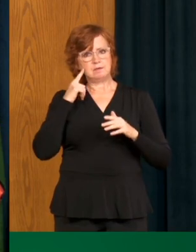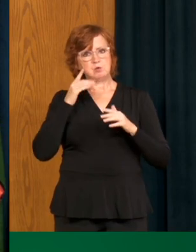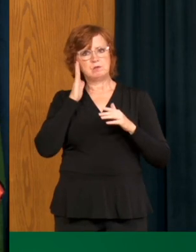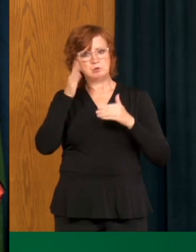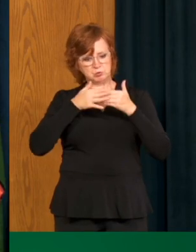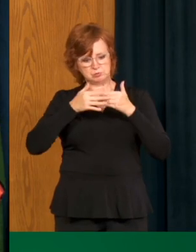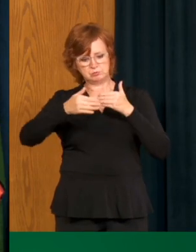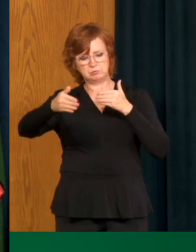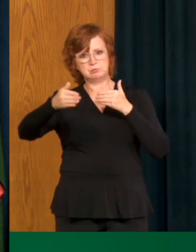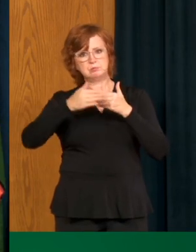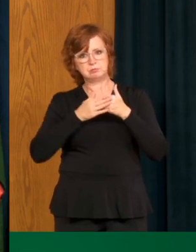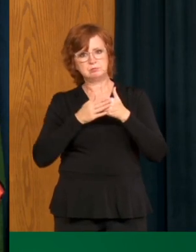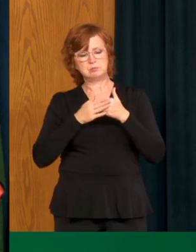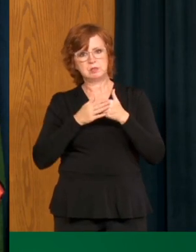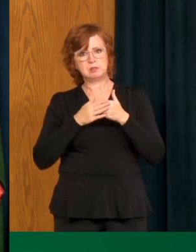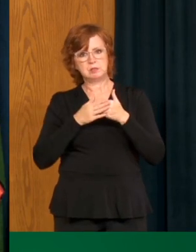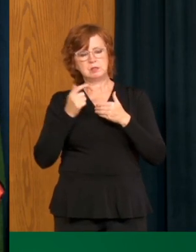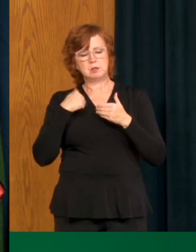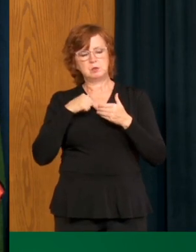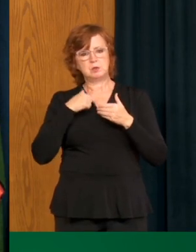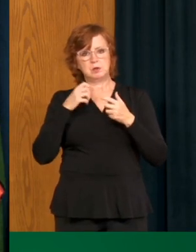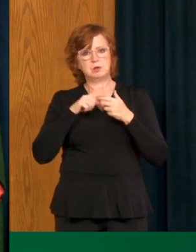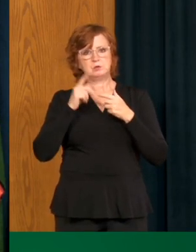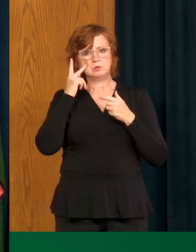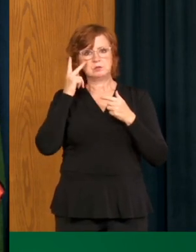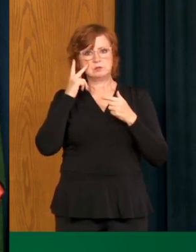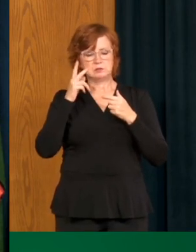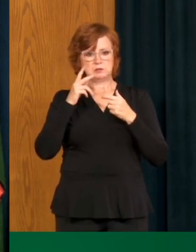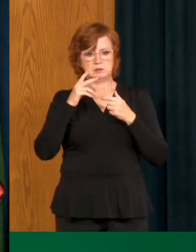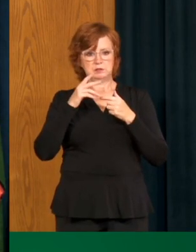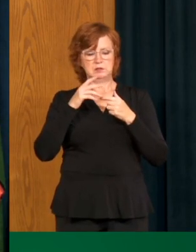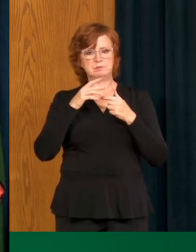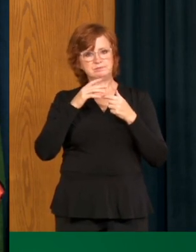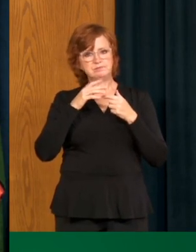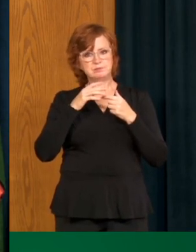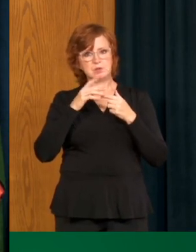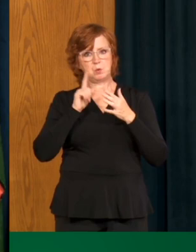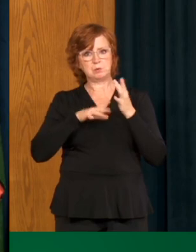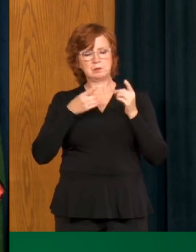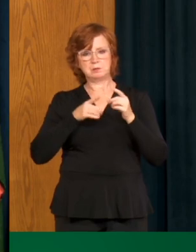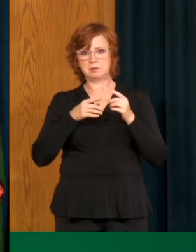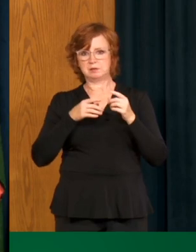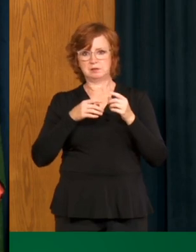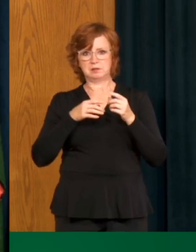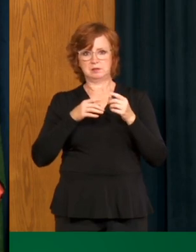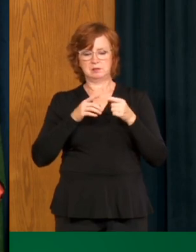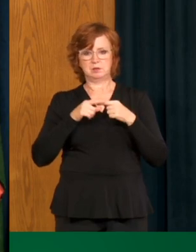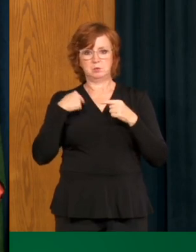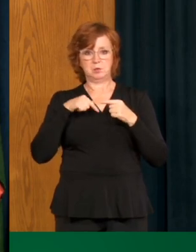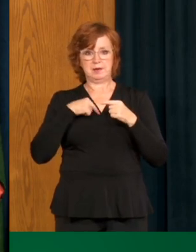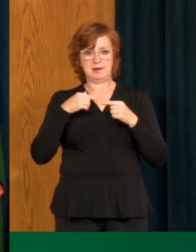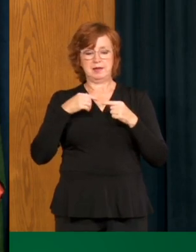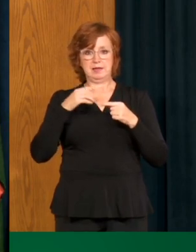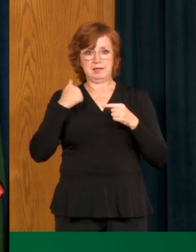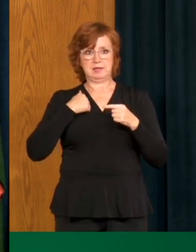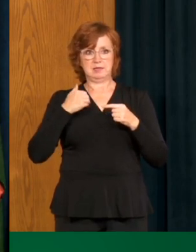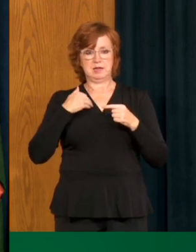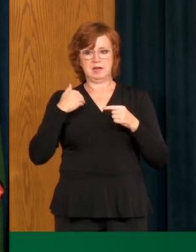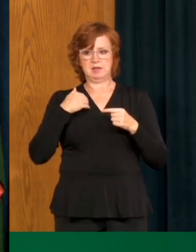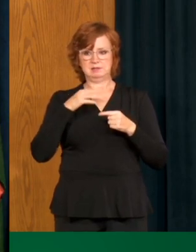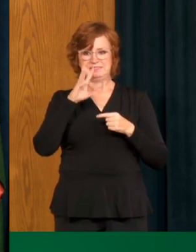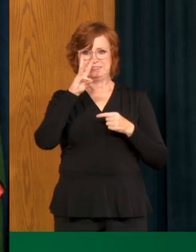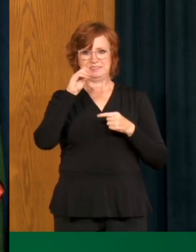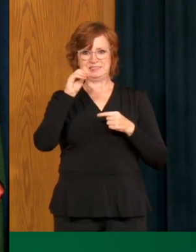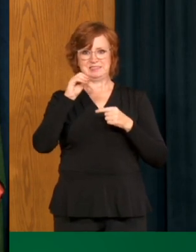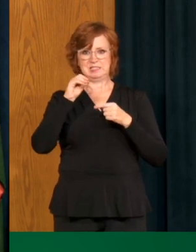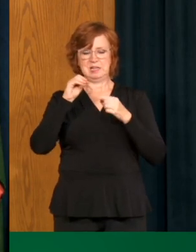in this pre-vaccine COVID environment. Canada has a target of 60,000 tests, it was their phase one